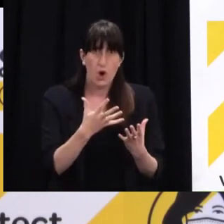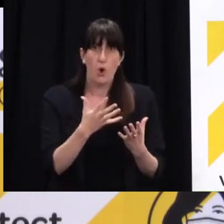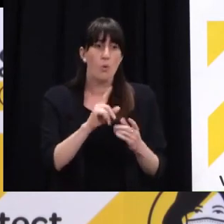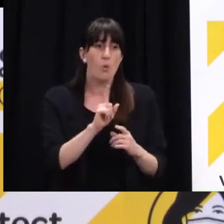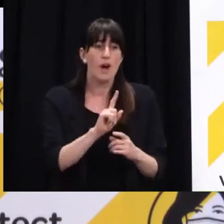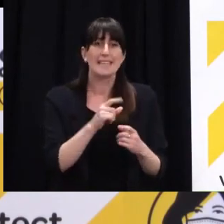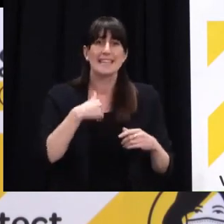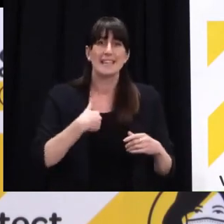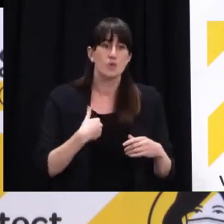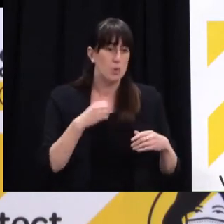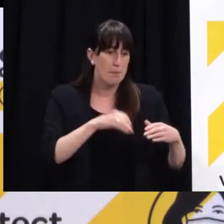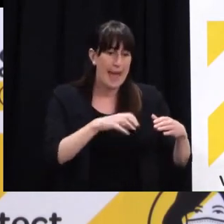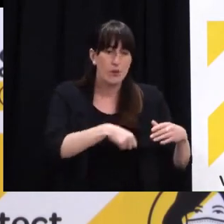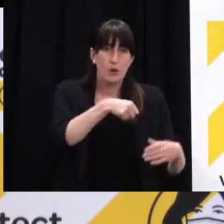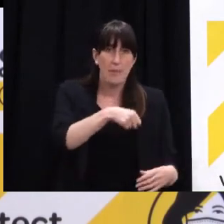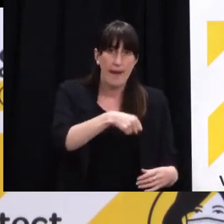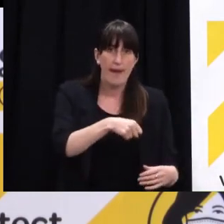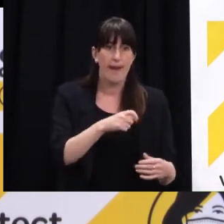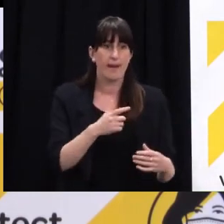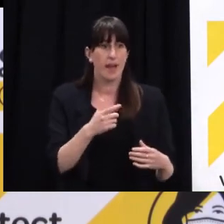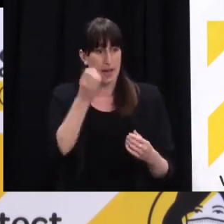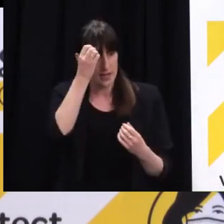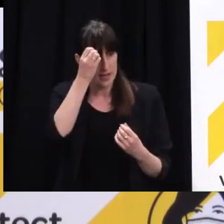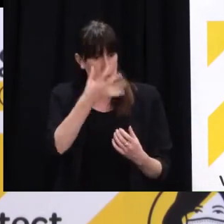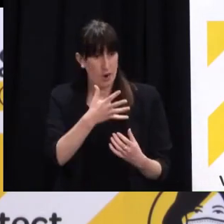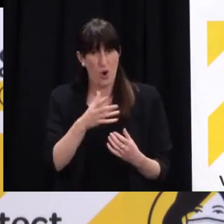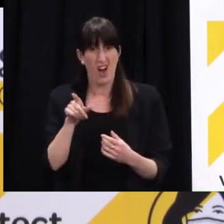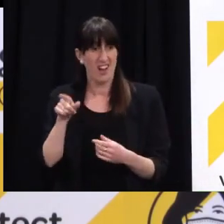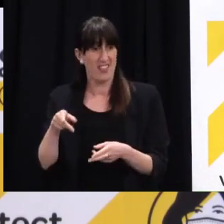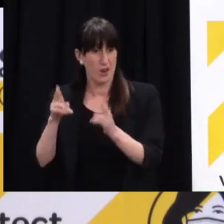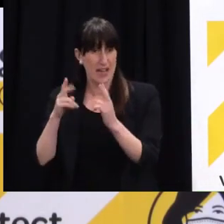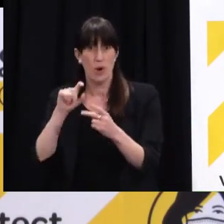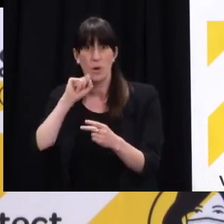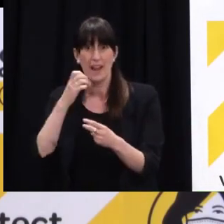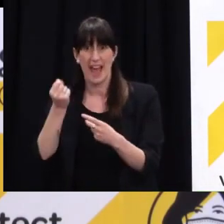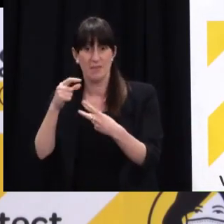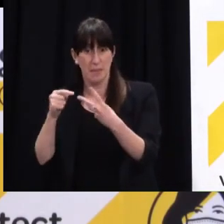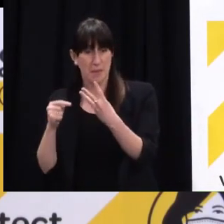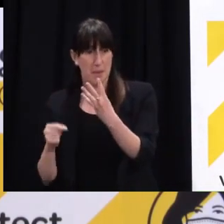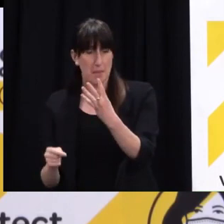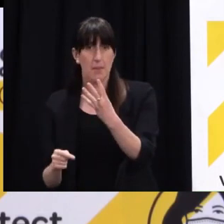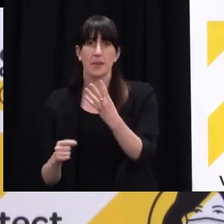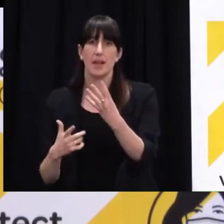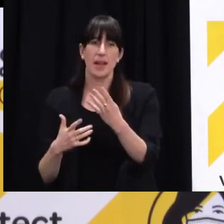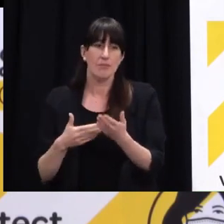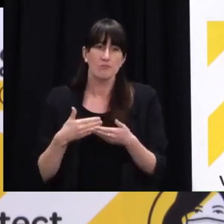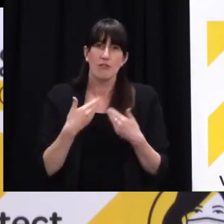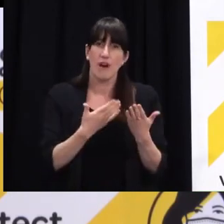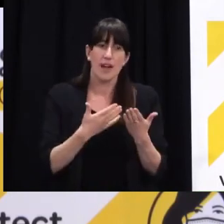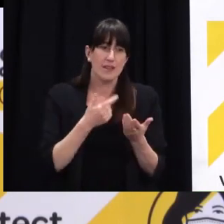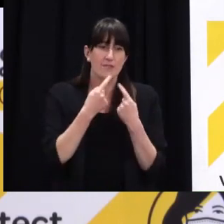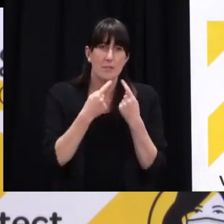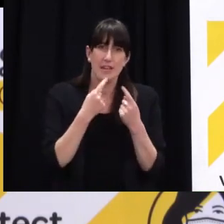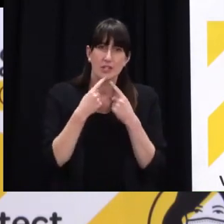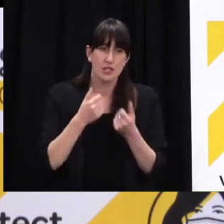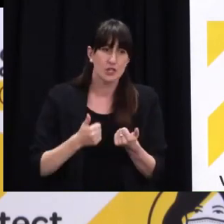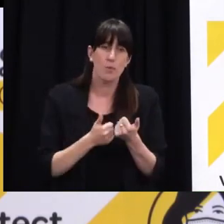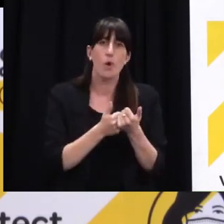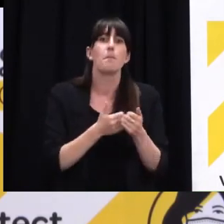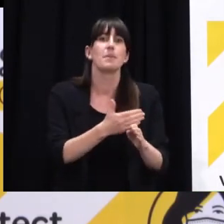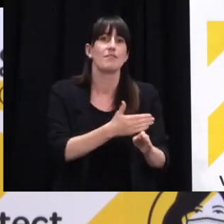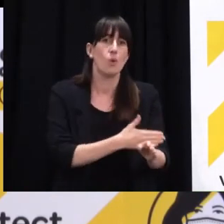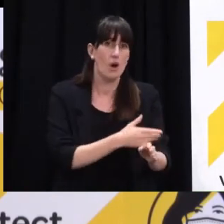the facility. And that bridging and support beforehand is proving helpful. We need to make sure that we keep that up while people are